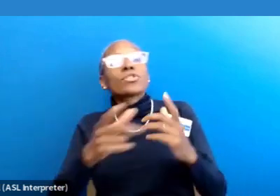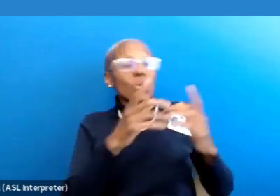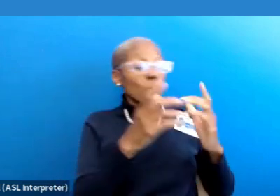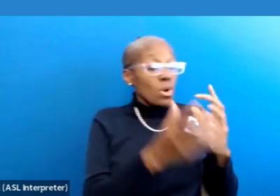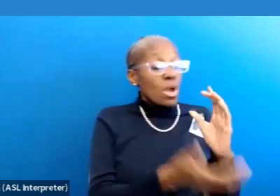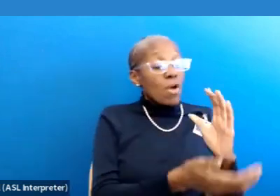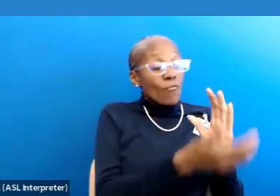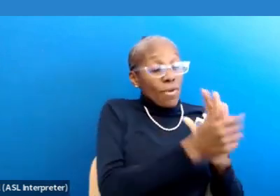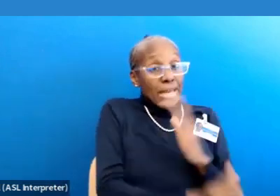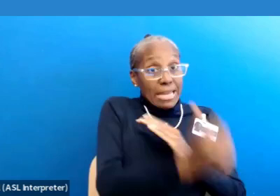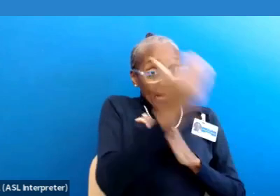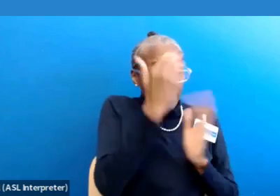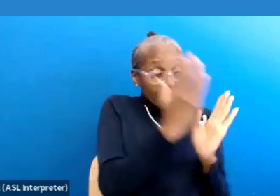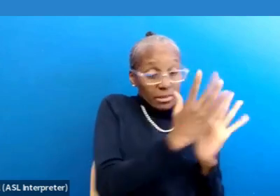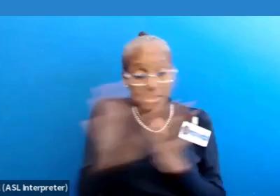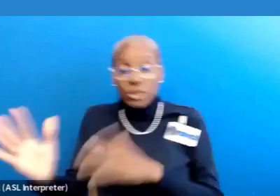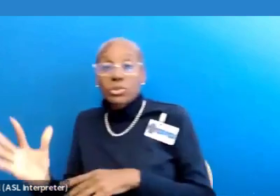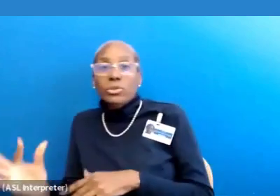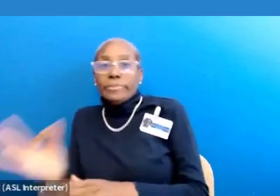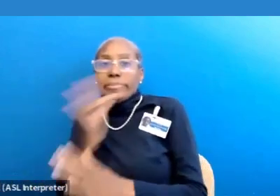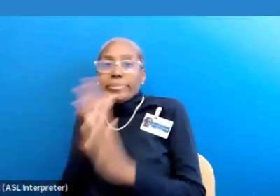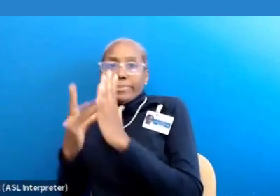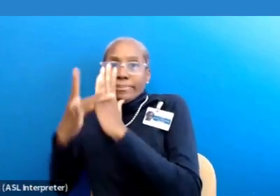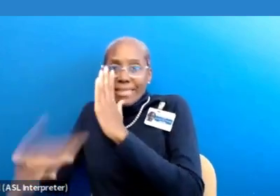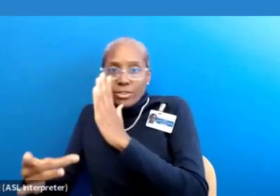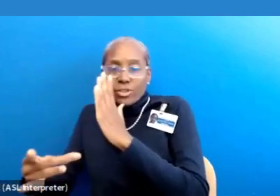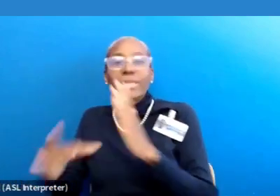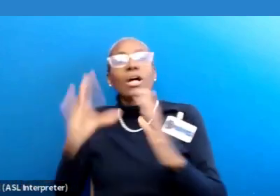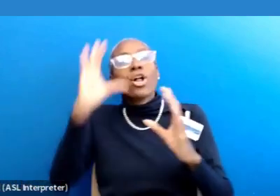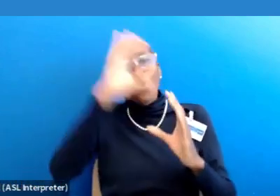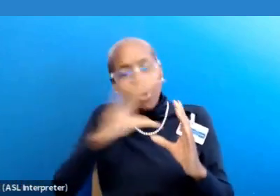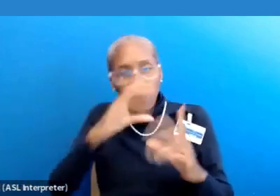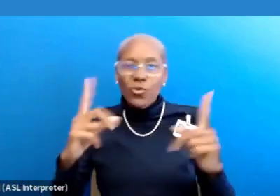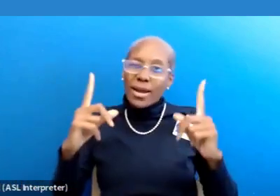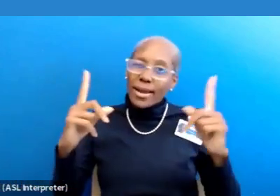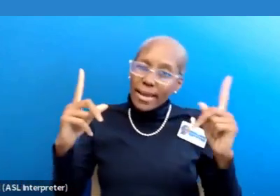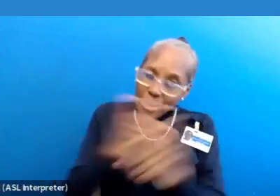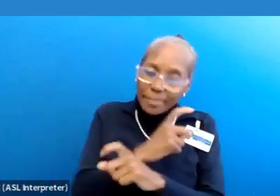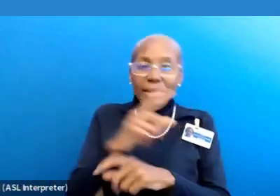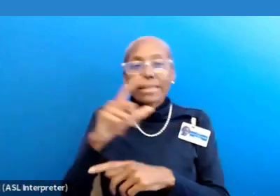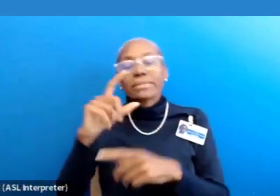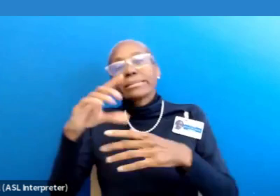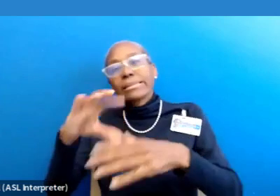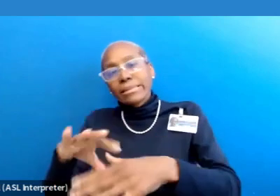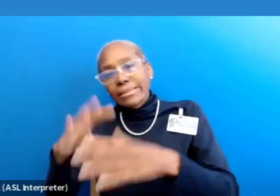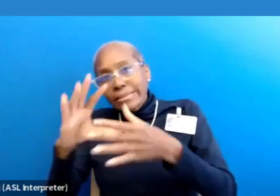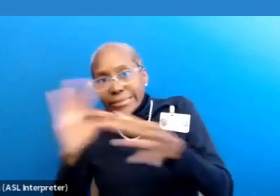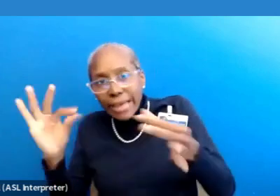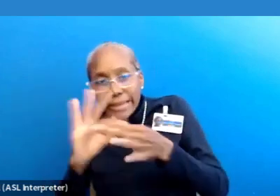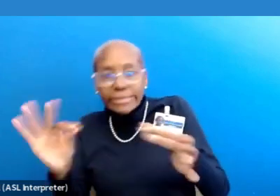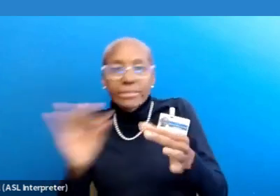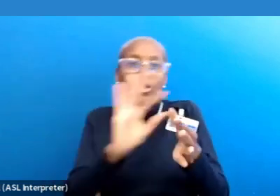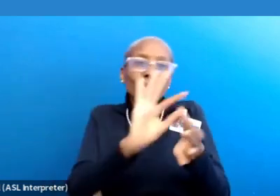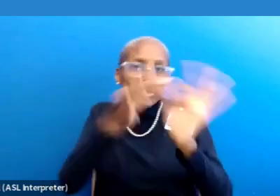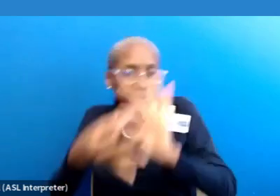mastery, seek out incrementally more complex tests for practice interpretation and sight translation. This will